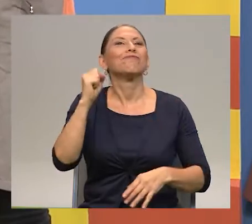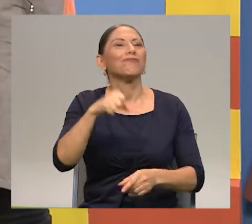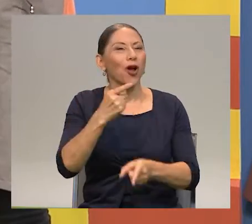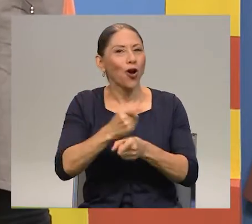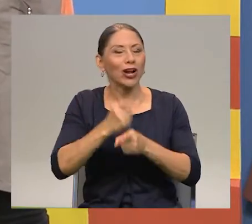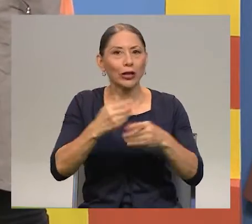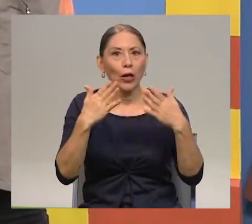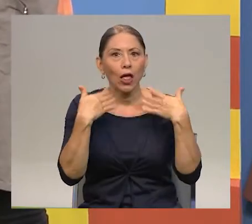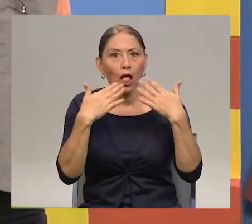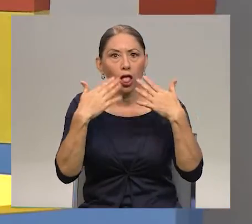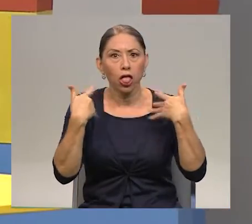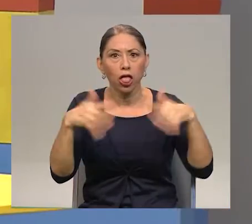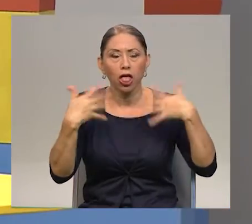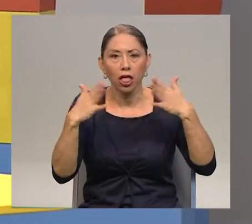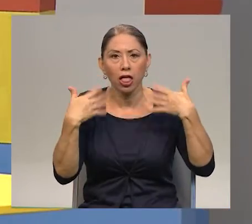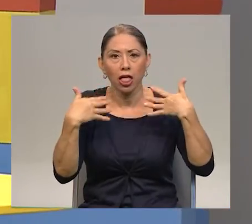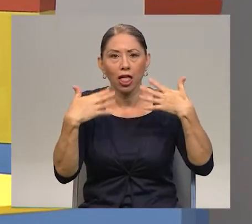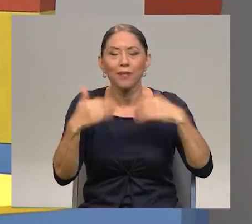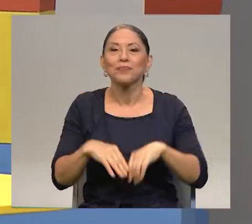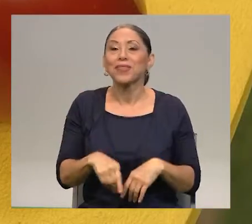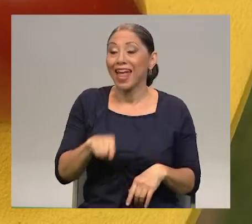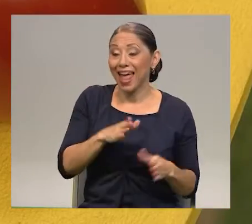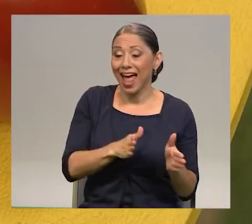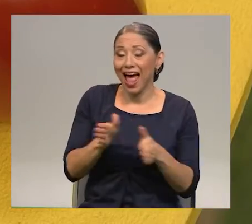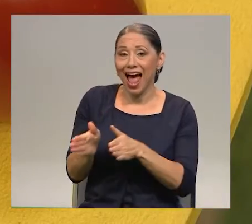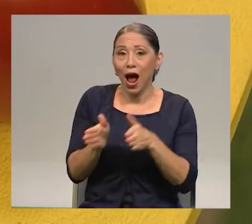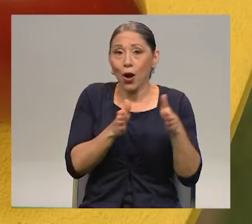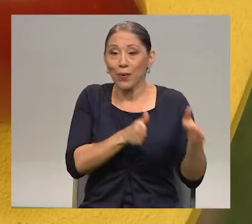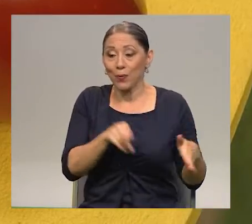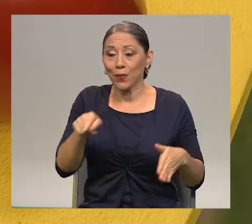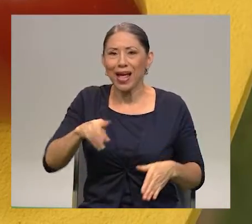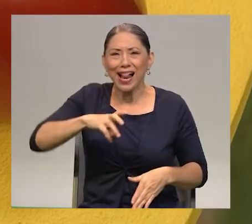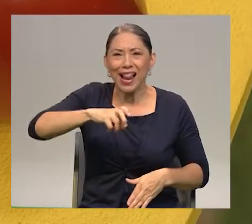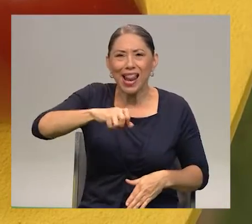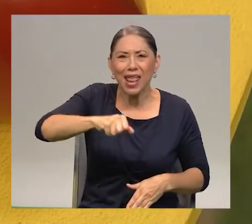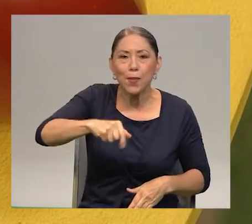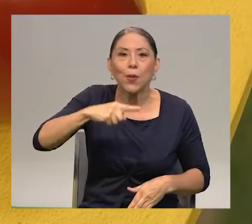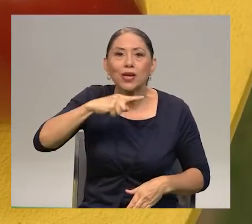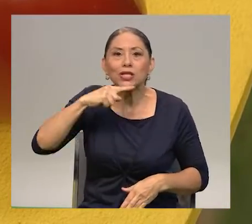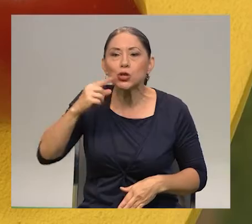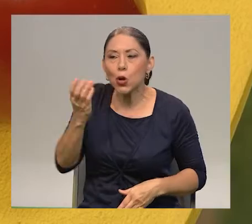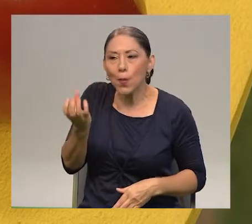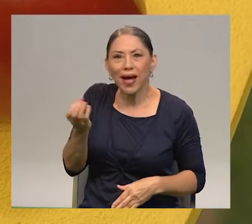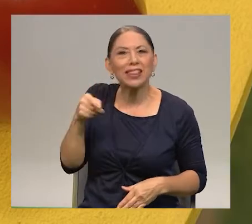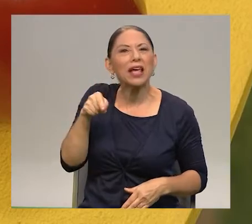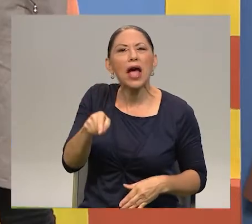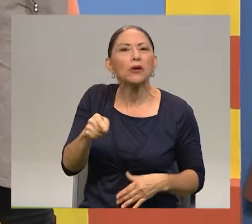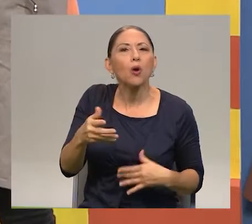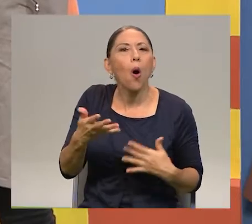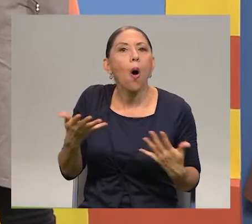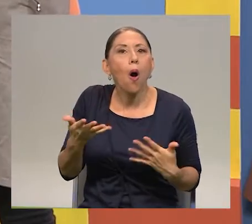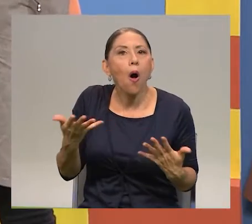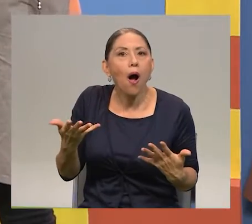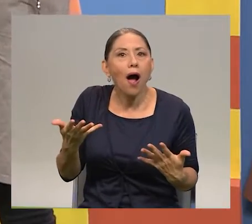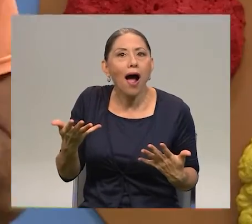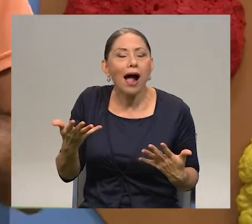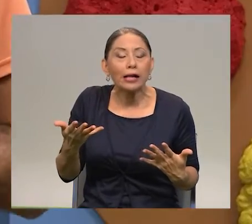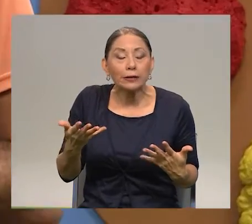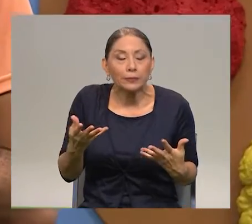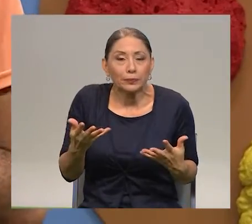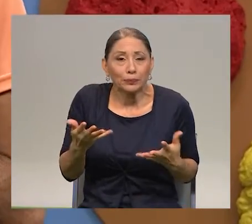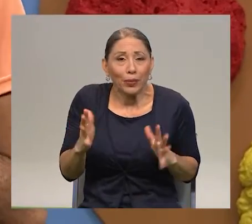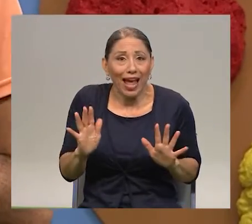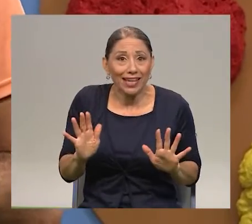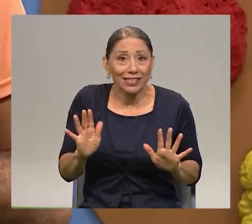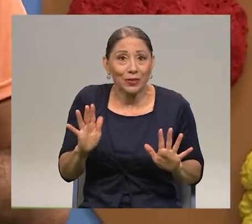It's very hot. And we have limes and tomatoes. Okay, that's sour. I think because